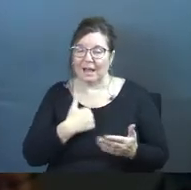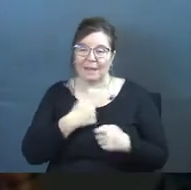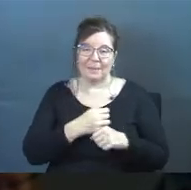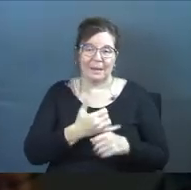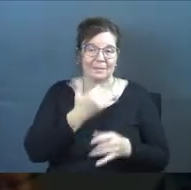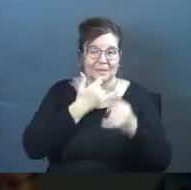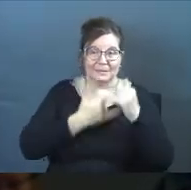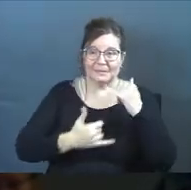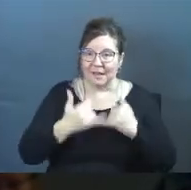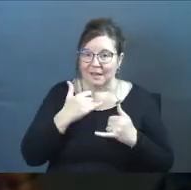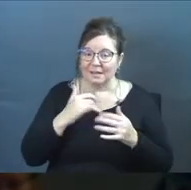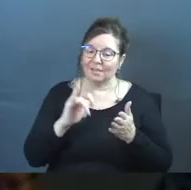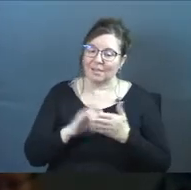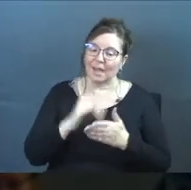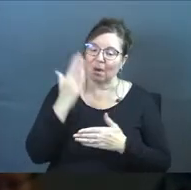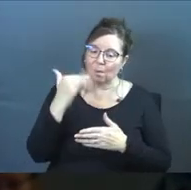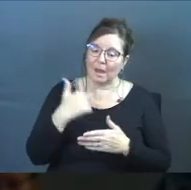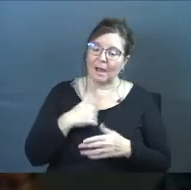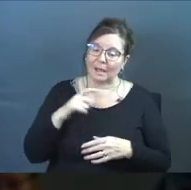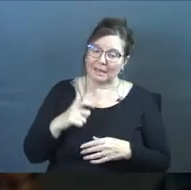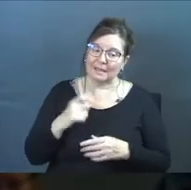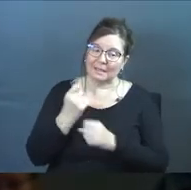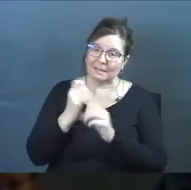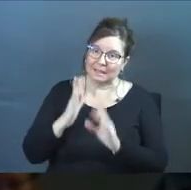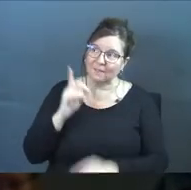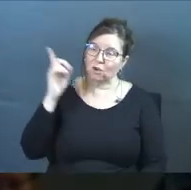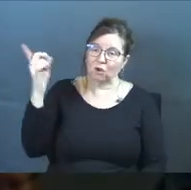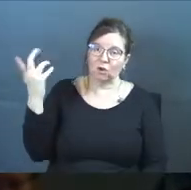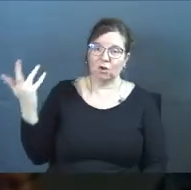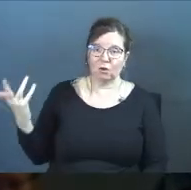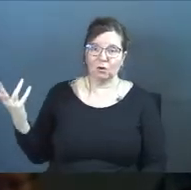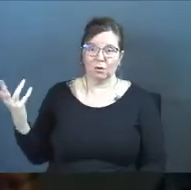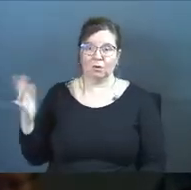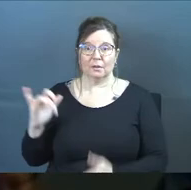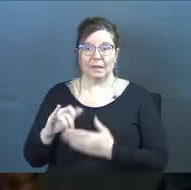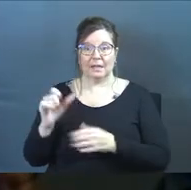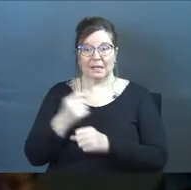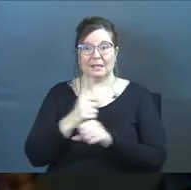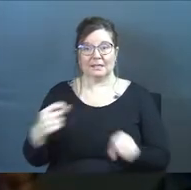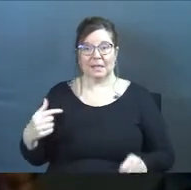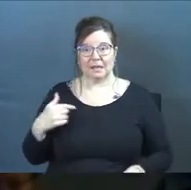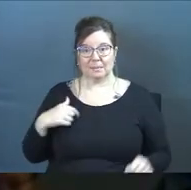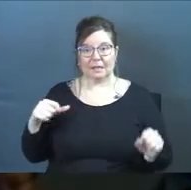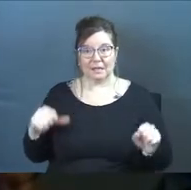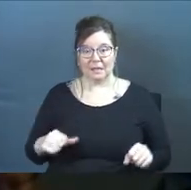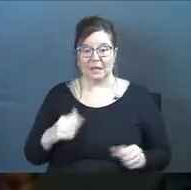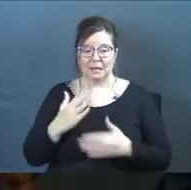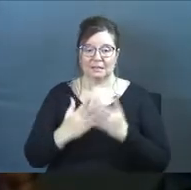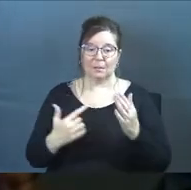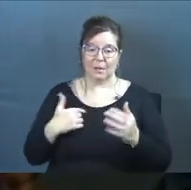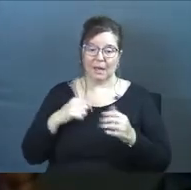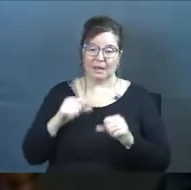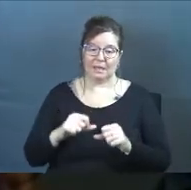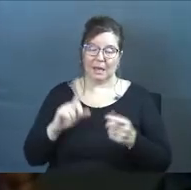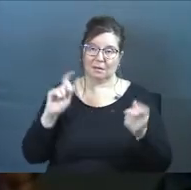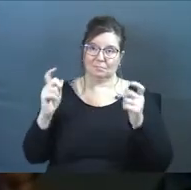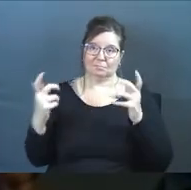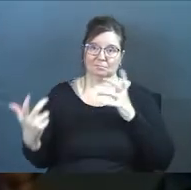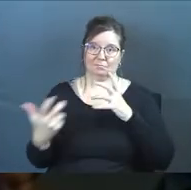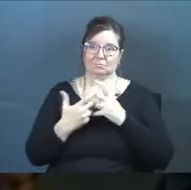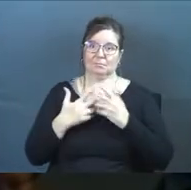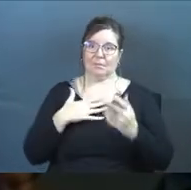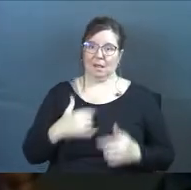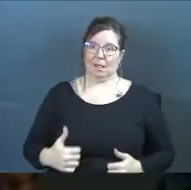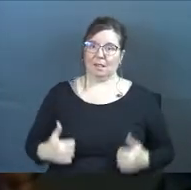I make mistakes. That is why I need a Savior that can save me and someone that I can model my